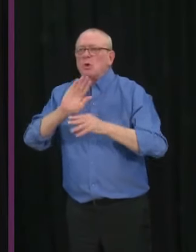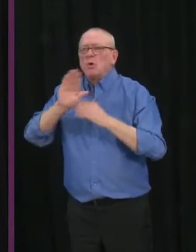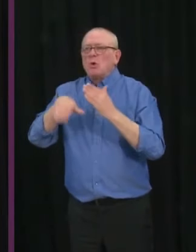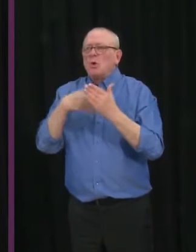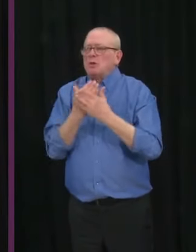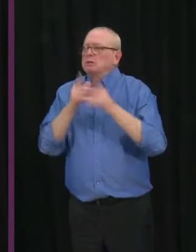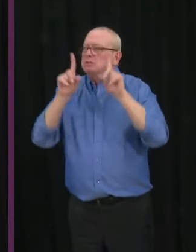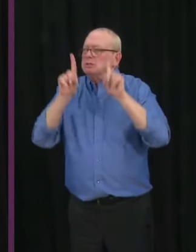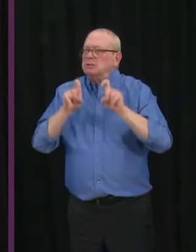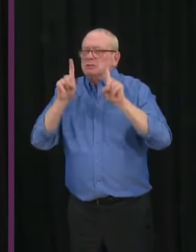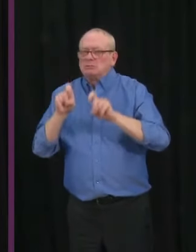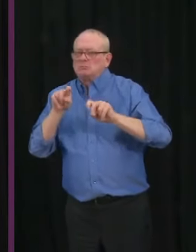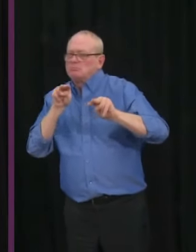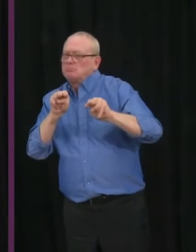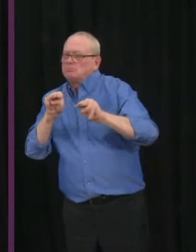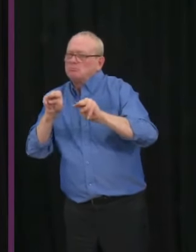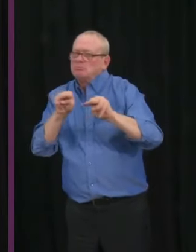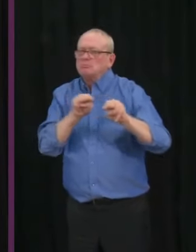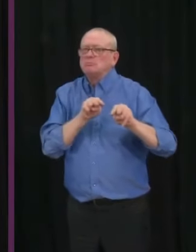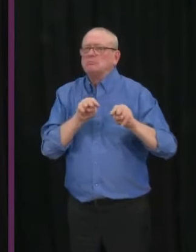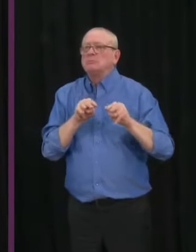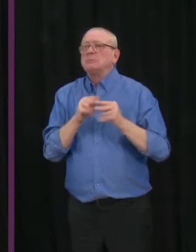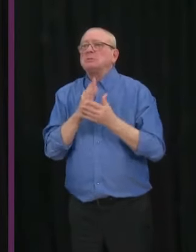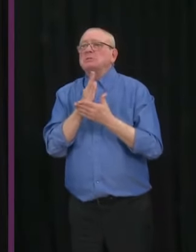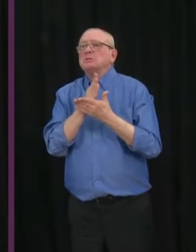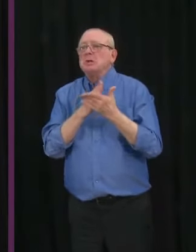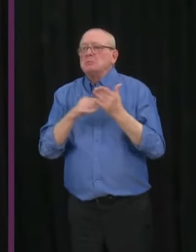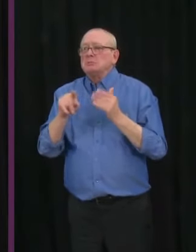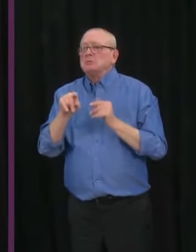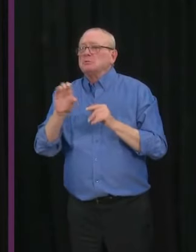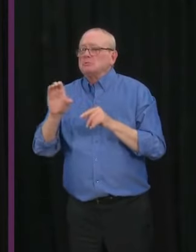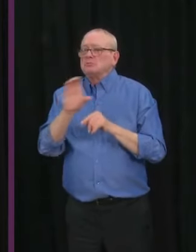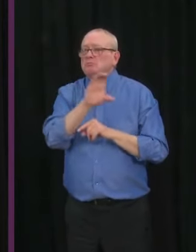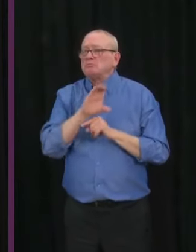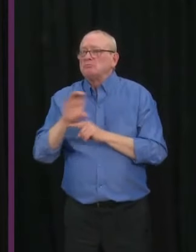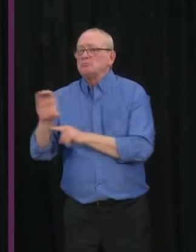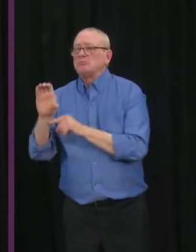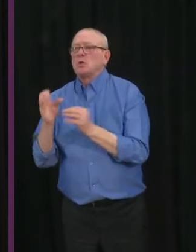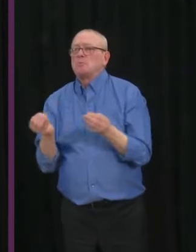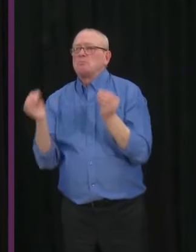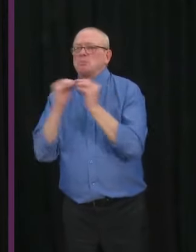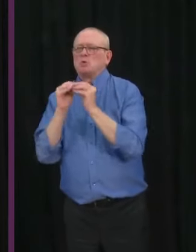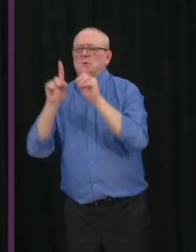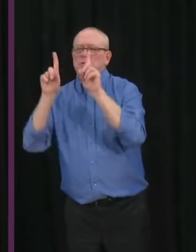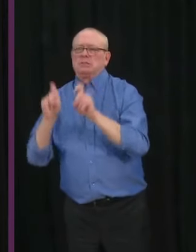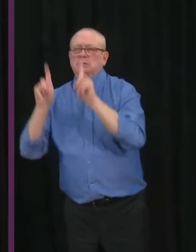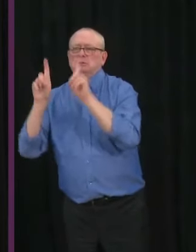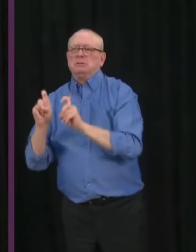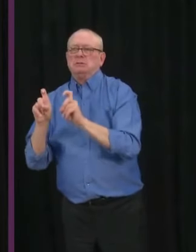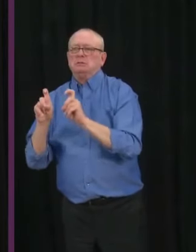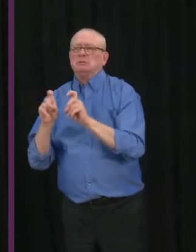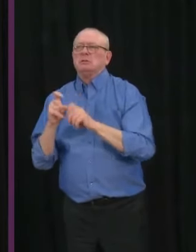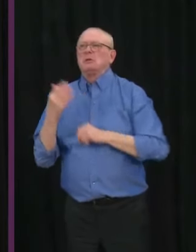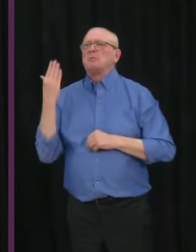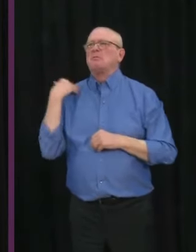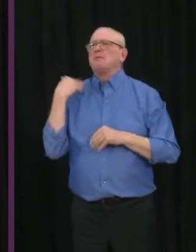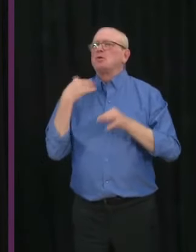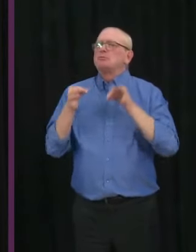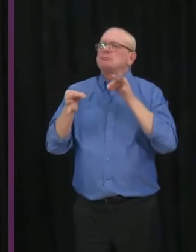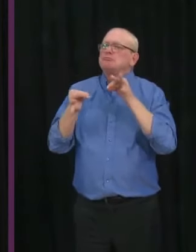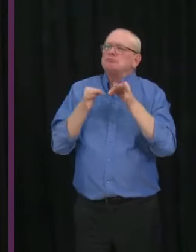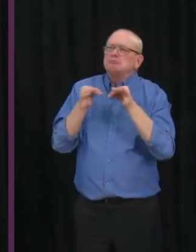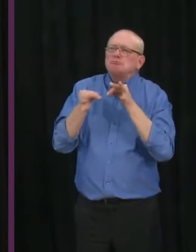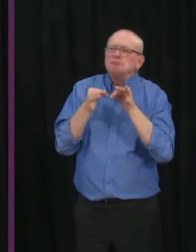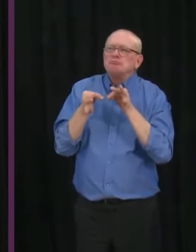for additional testing. And I mentioned earlier this week there's two kinds of testing we do to monitor for any kinds of genetic